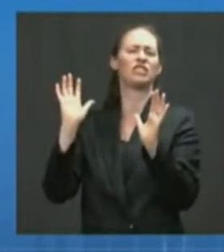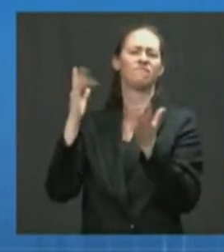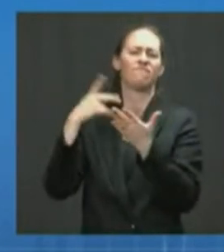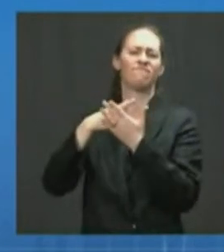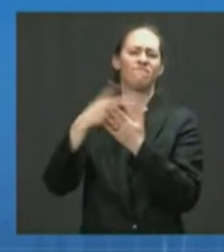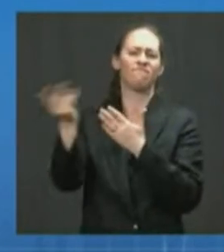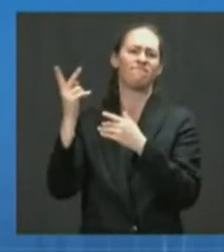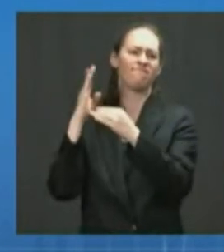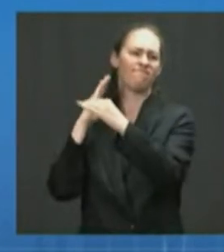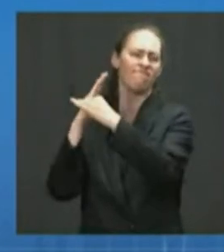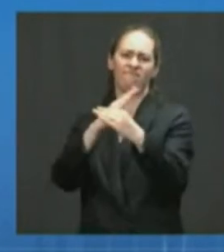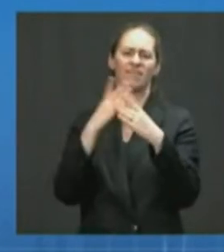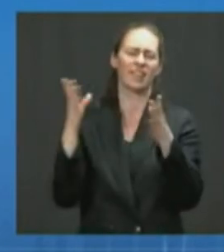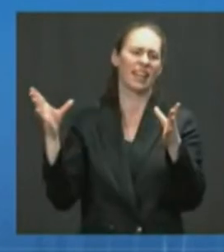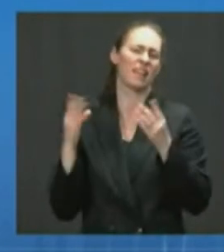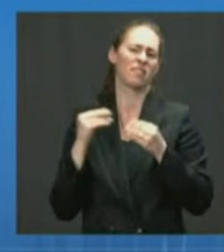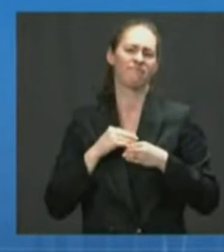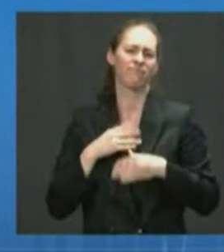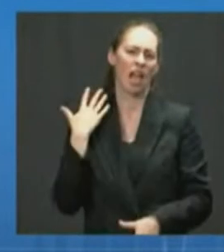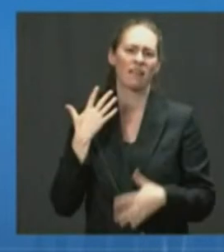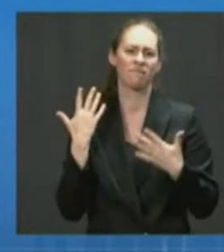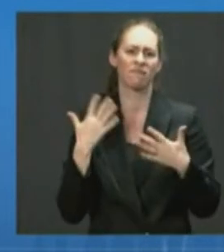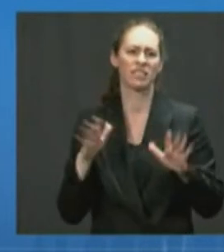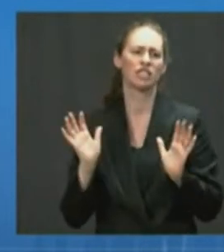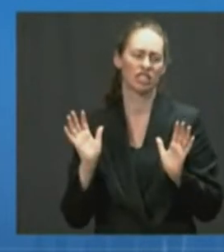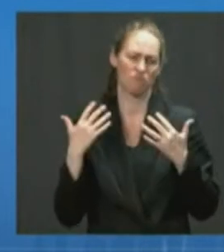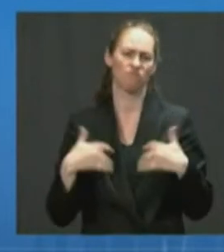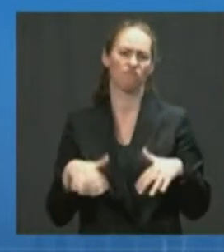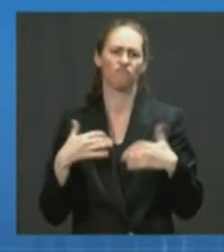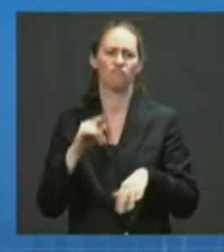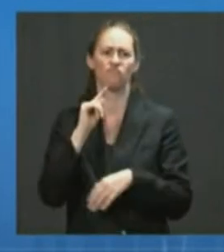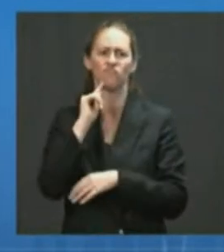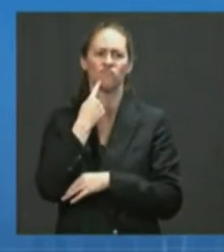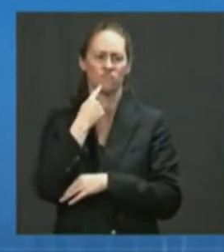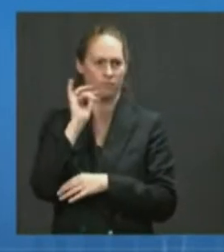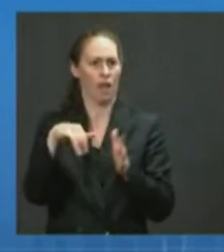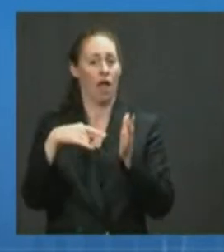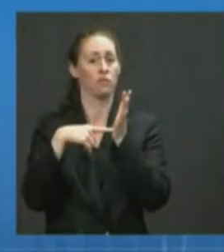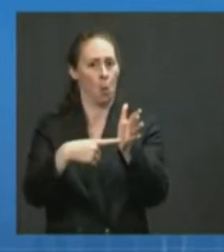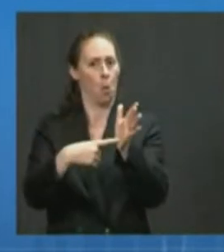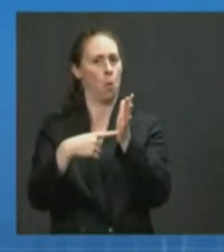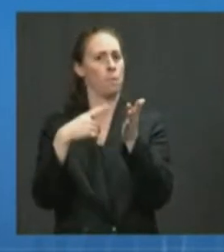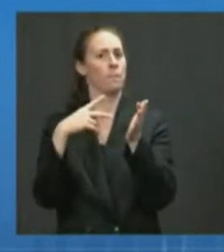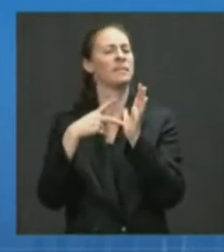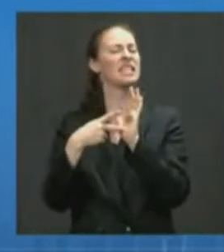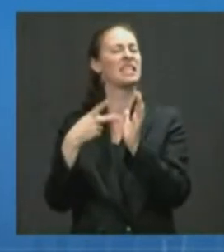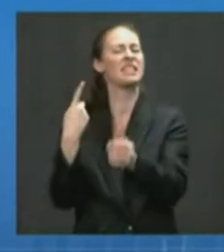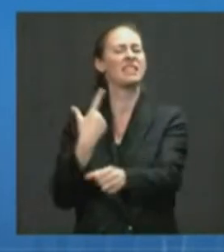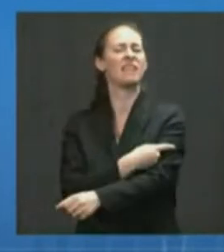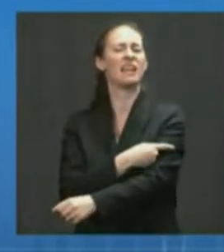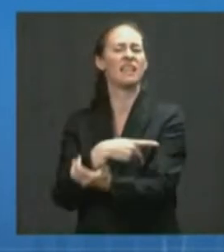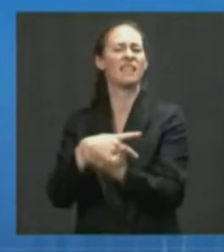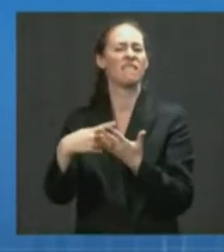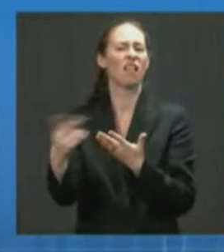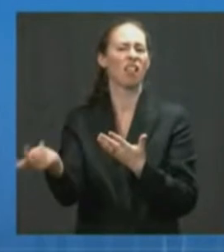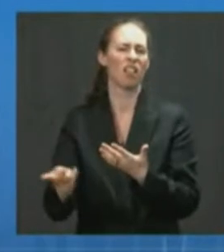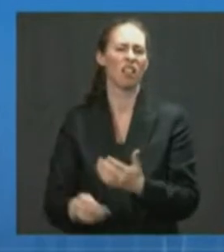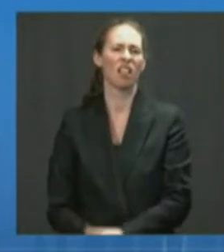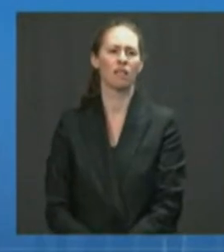by the virus or the pathogen in question. In this place, you get substantial replication,